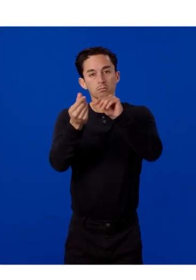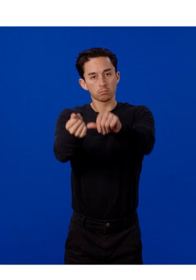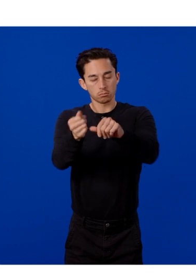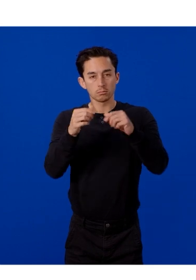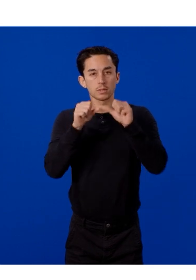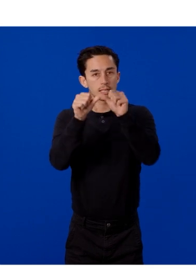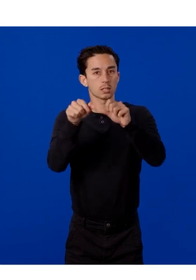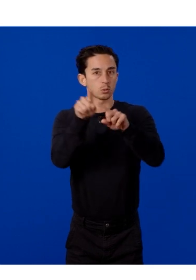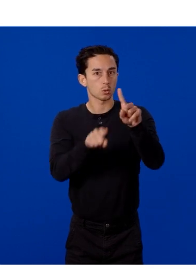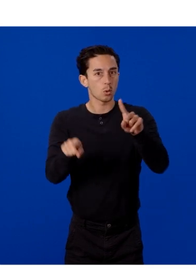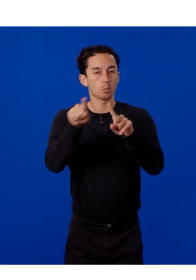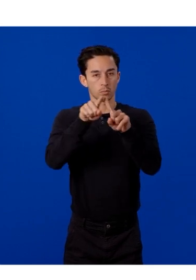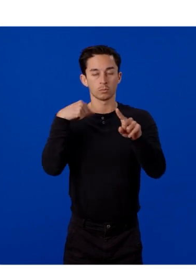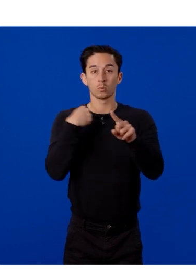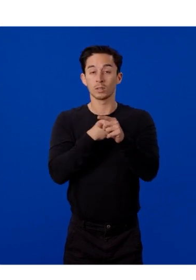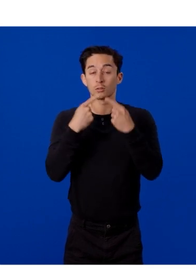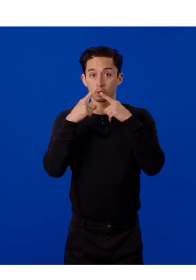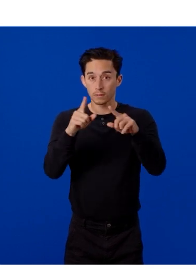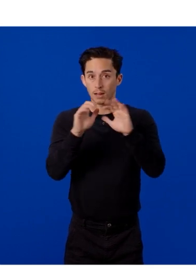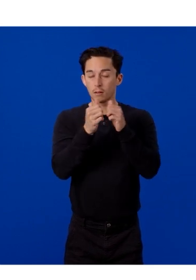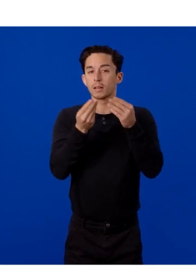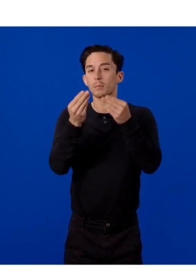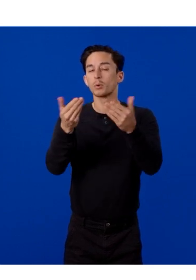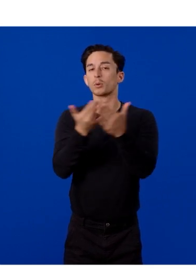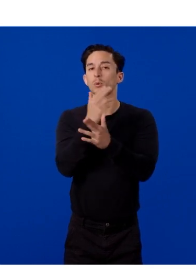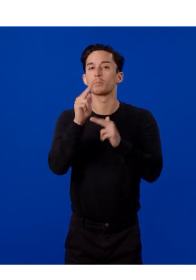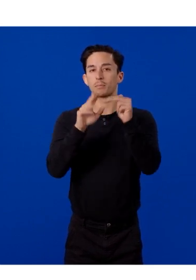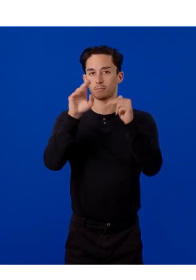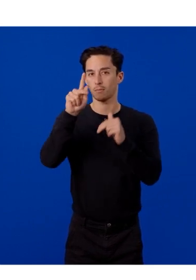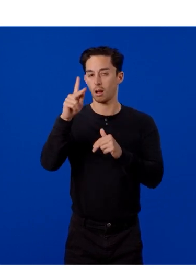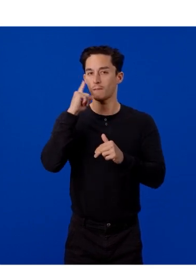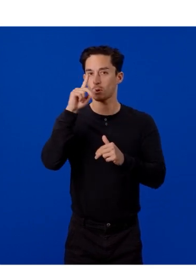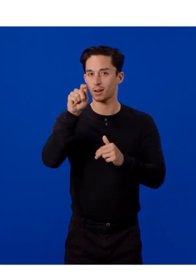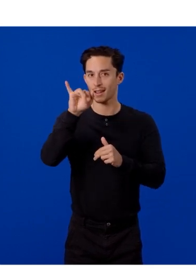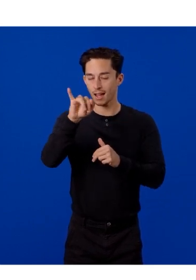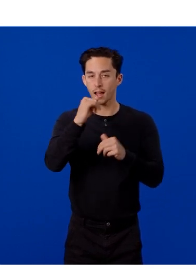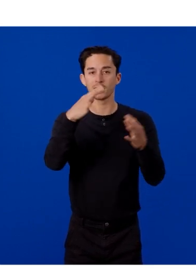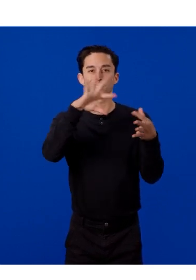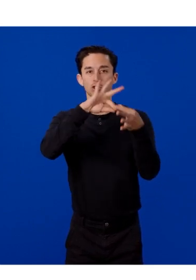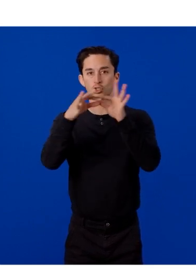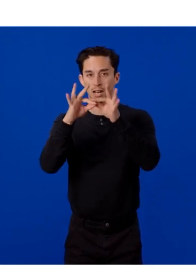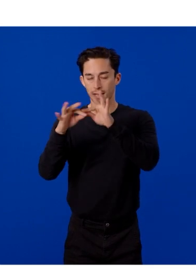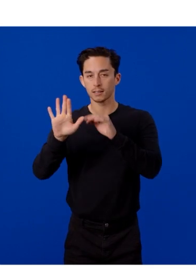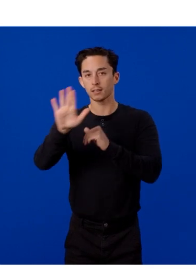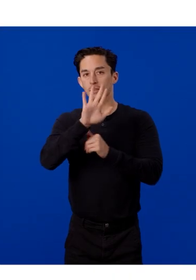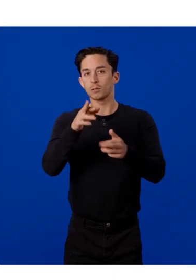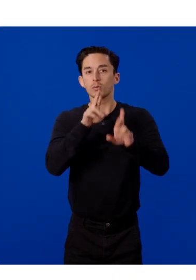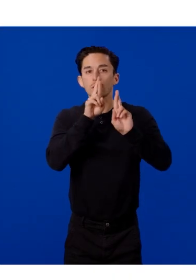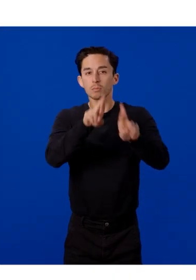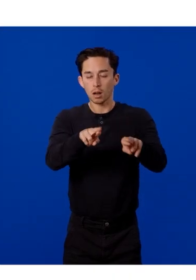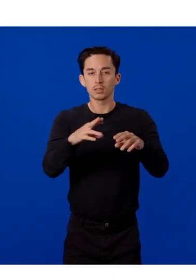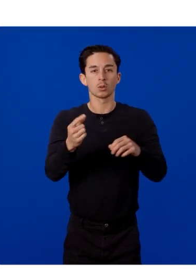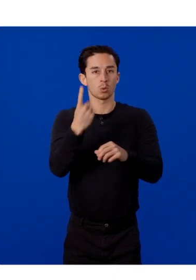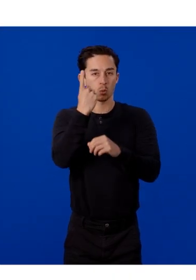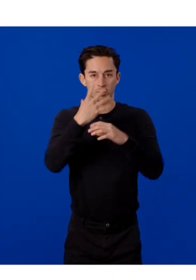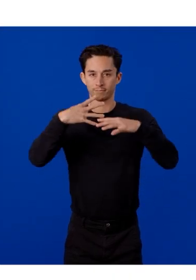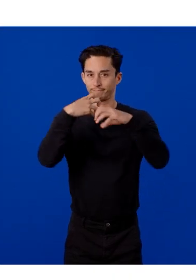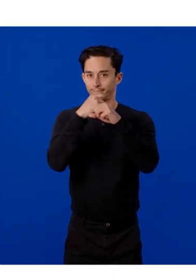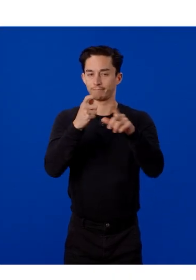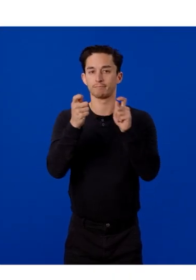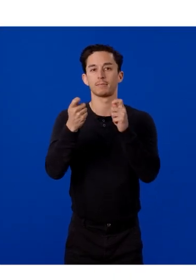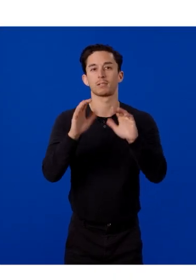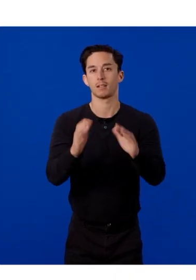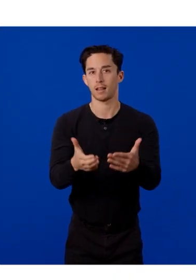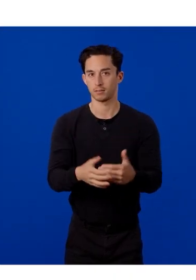We achieved this by importing our new building blocks for AI and chaining their responses together in one concise manager class.